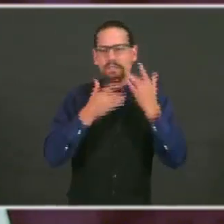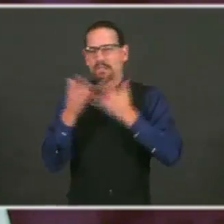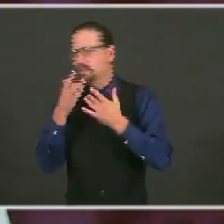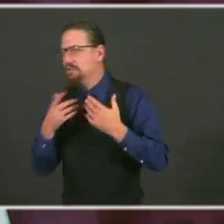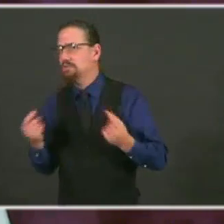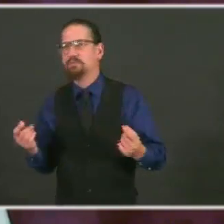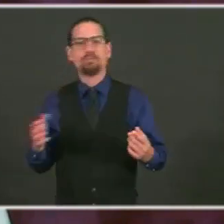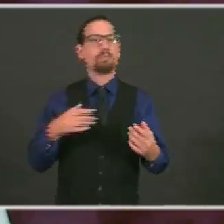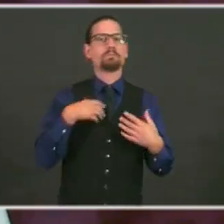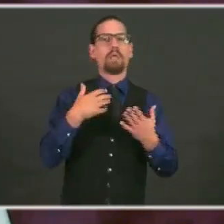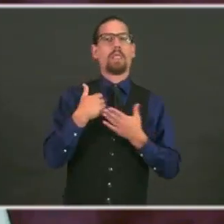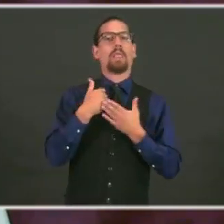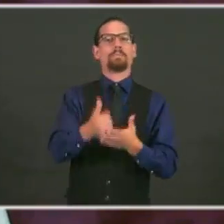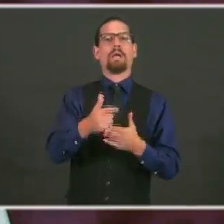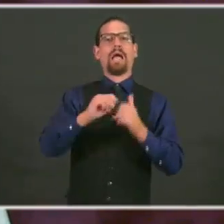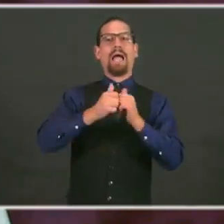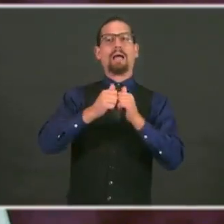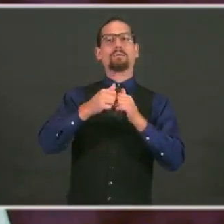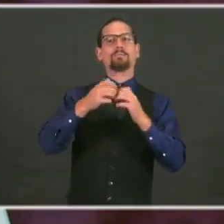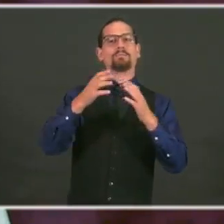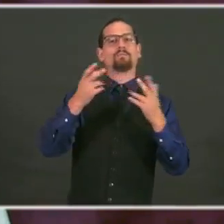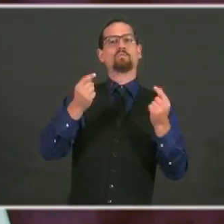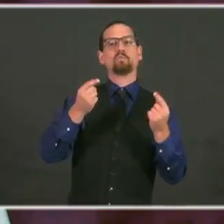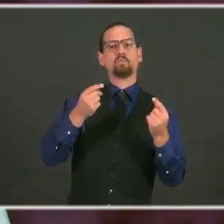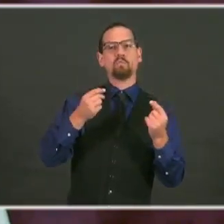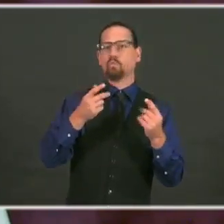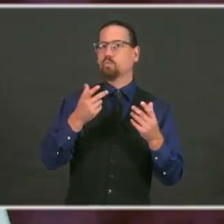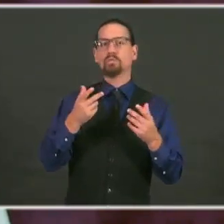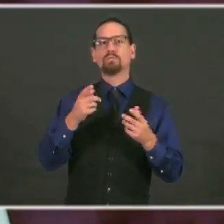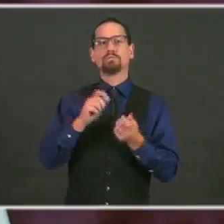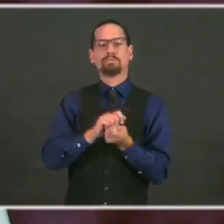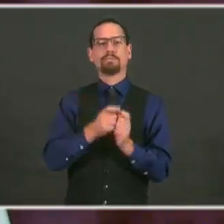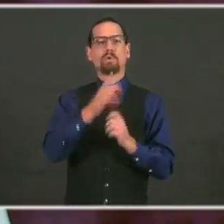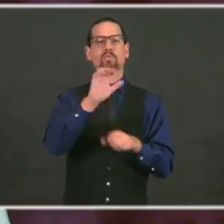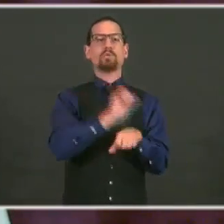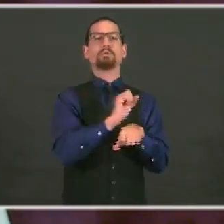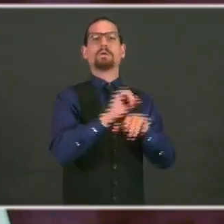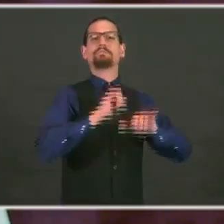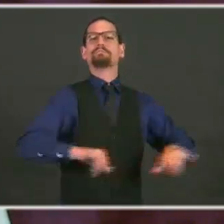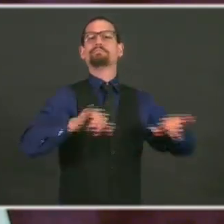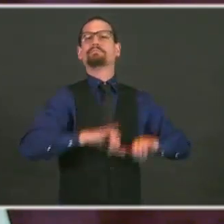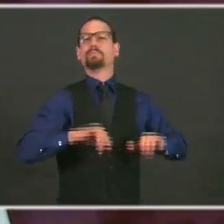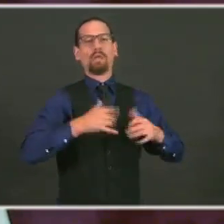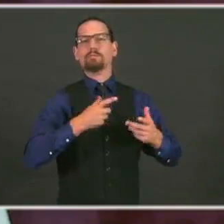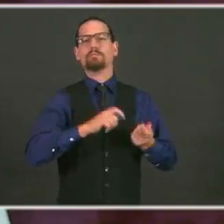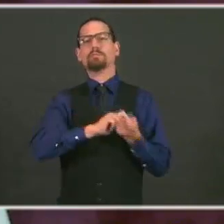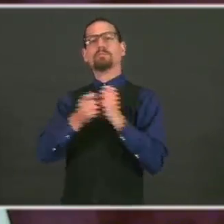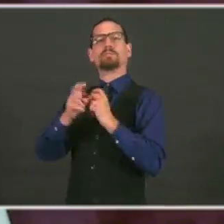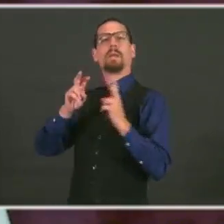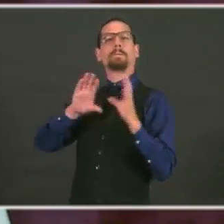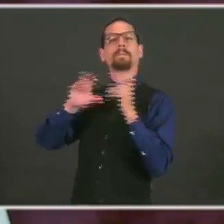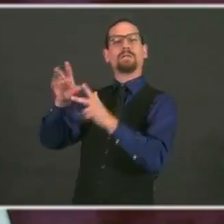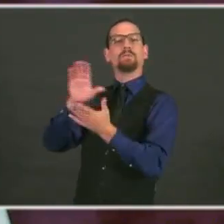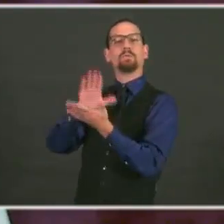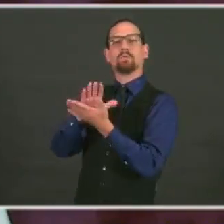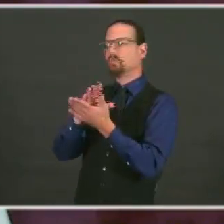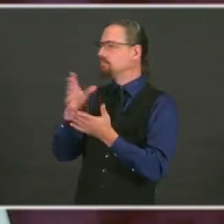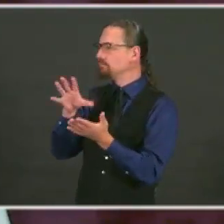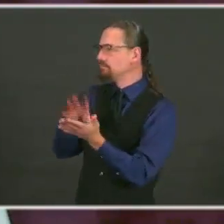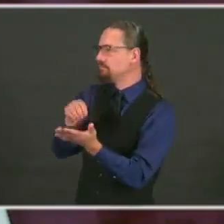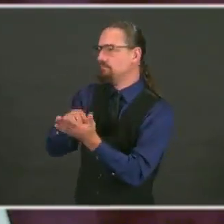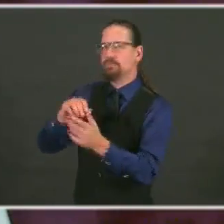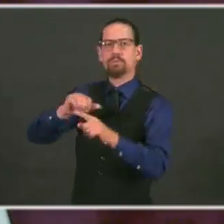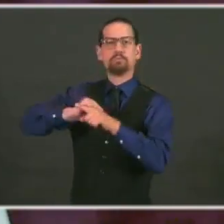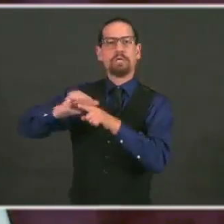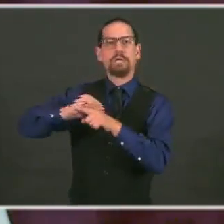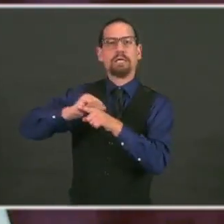you probably are going to have to re-educate yourself and get new skills in order to get a new